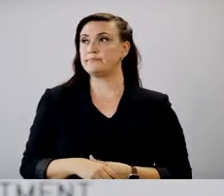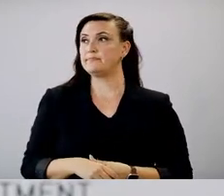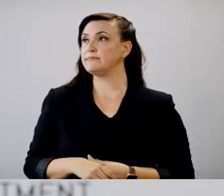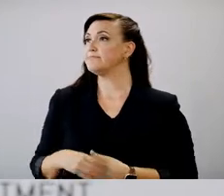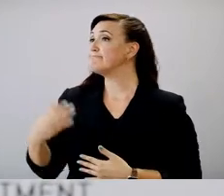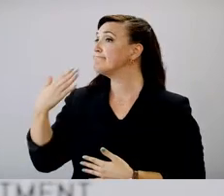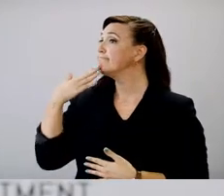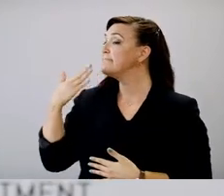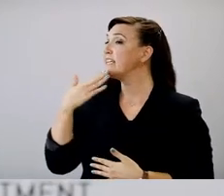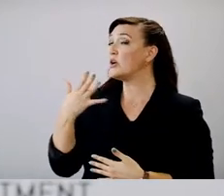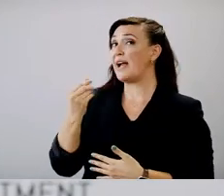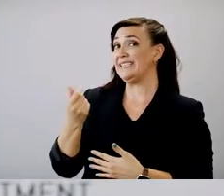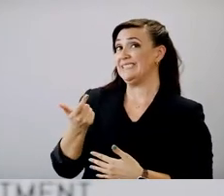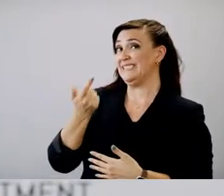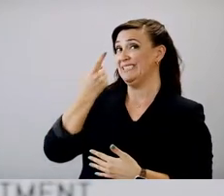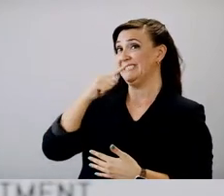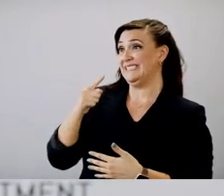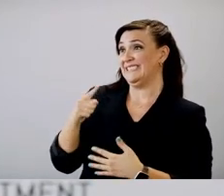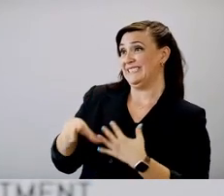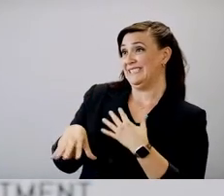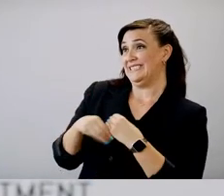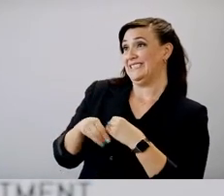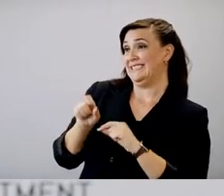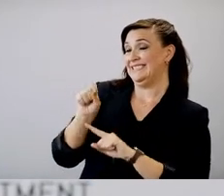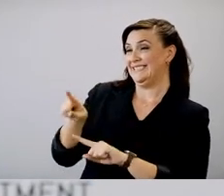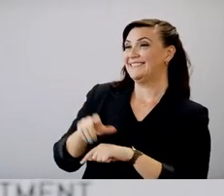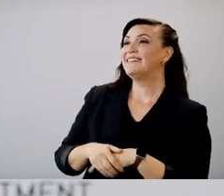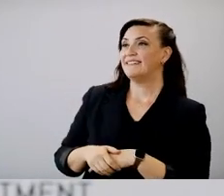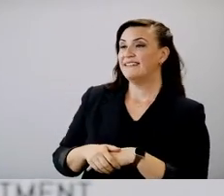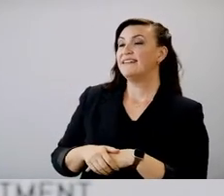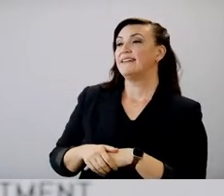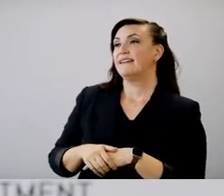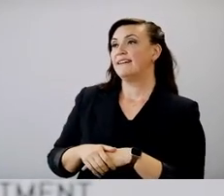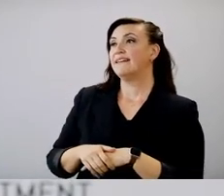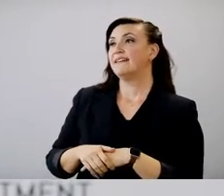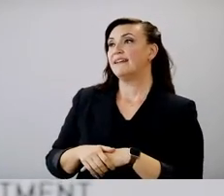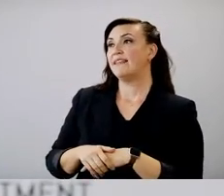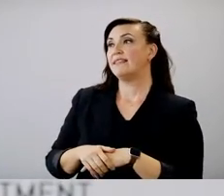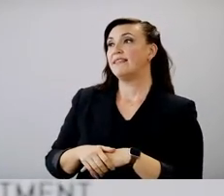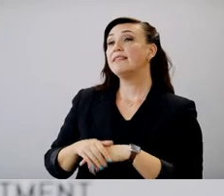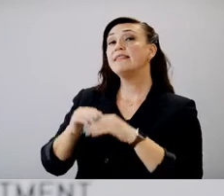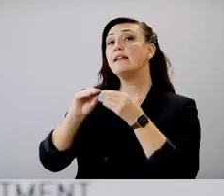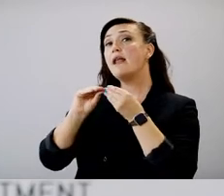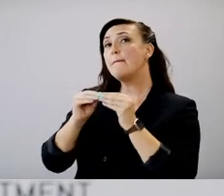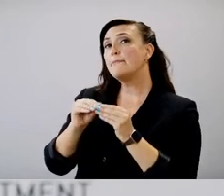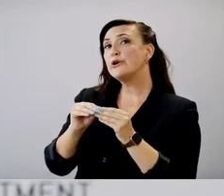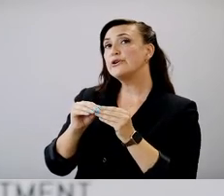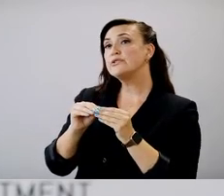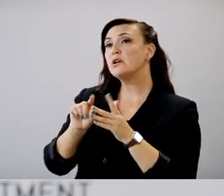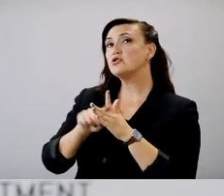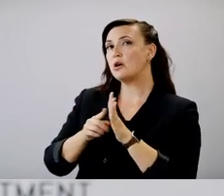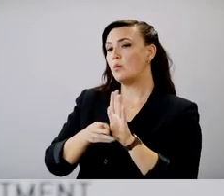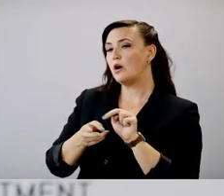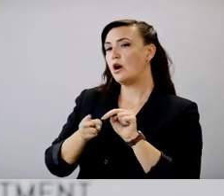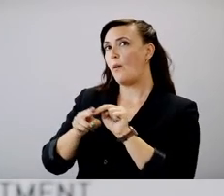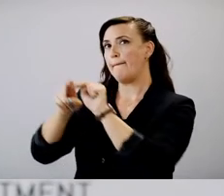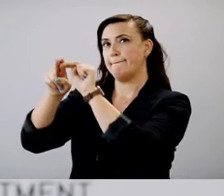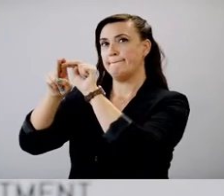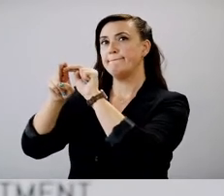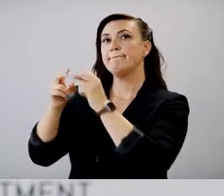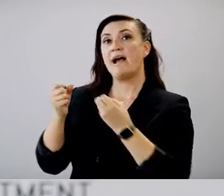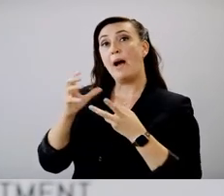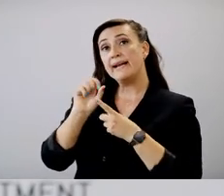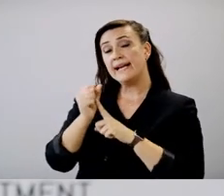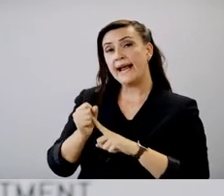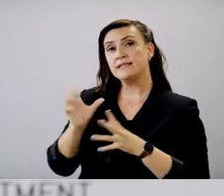Thank you. And if I may do a, uh, quick follow-up. Yeah. Um, the numbers started going up for the number of